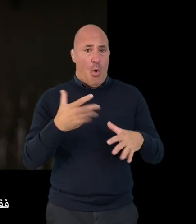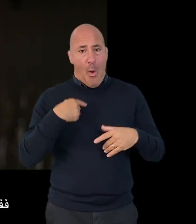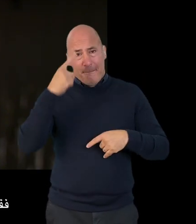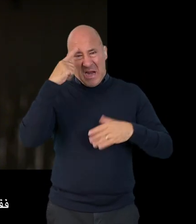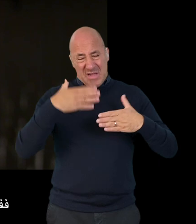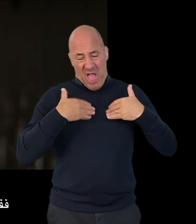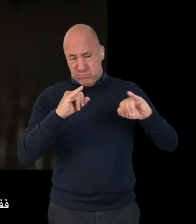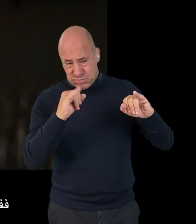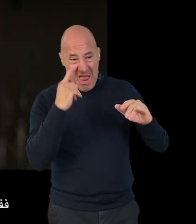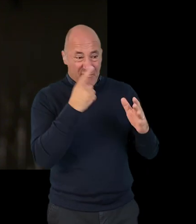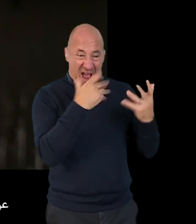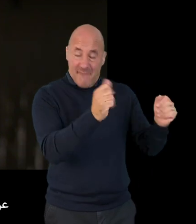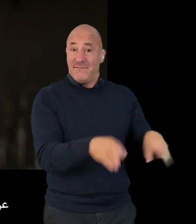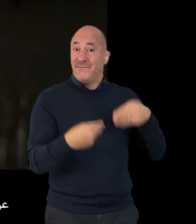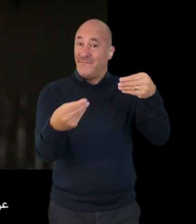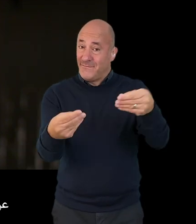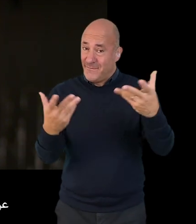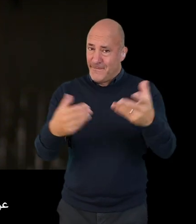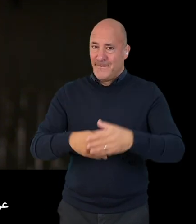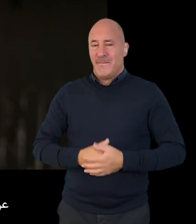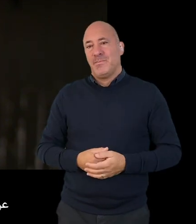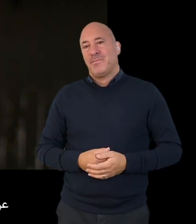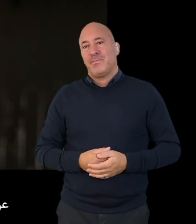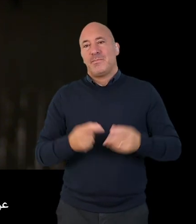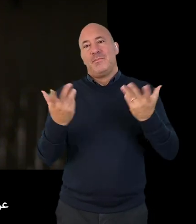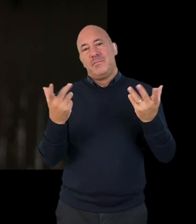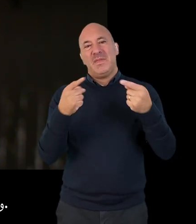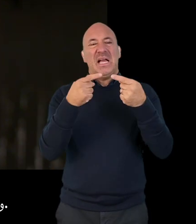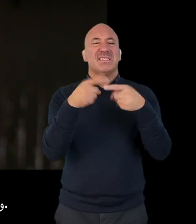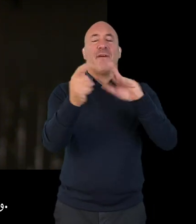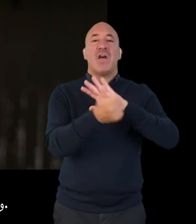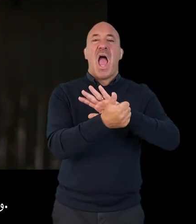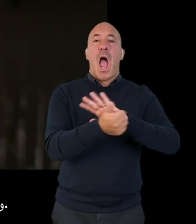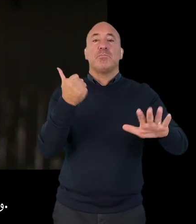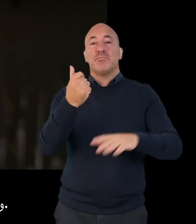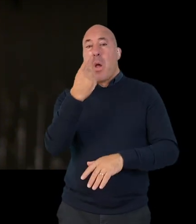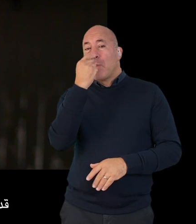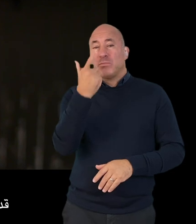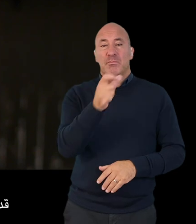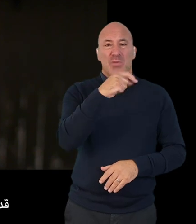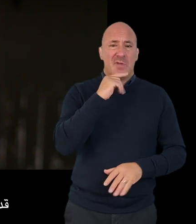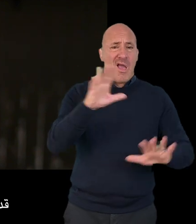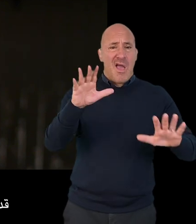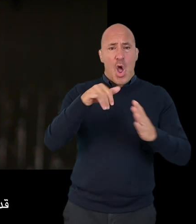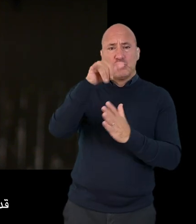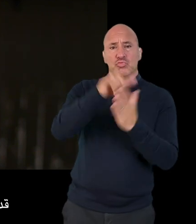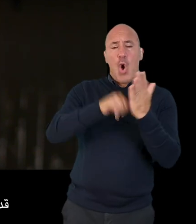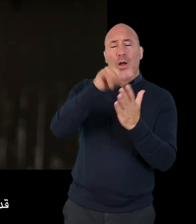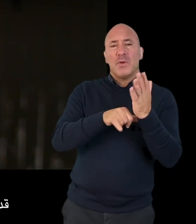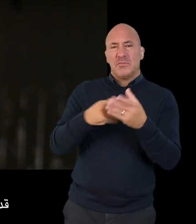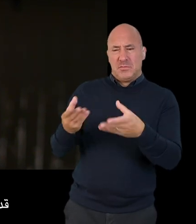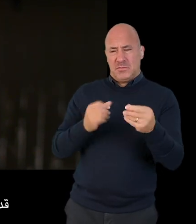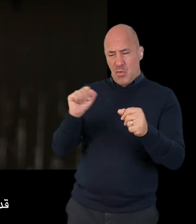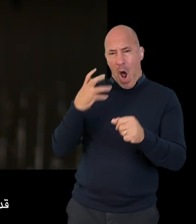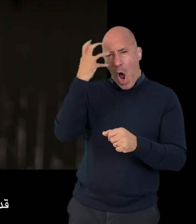put some evidence about your psychological situation, a mental health issue. Another expert could be somebody that